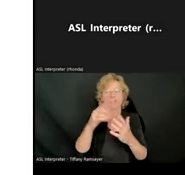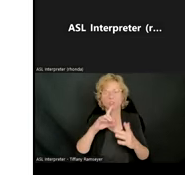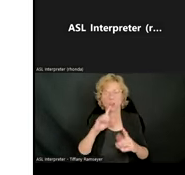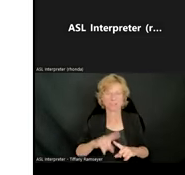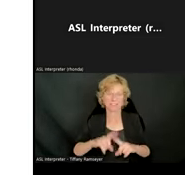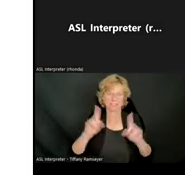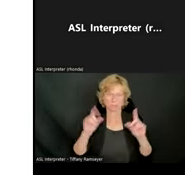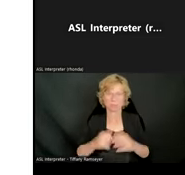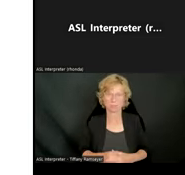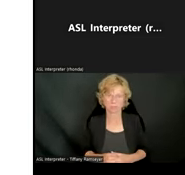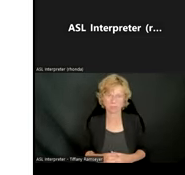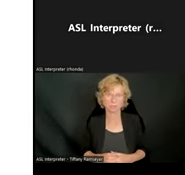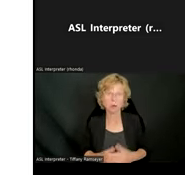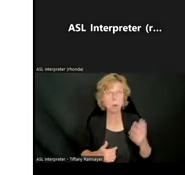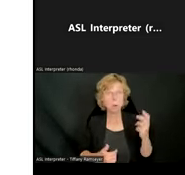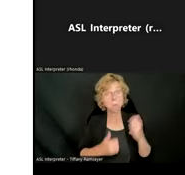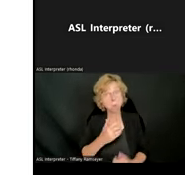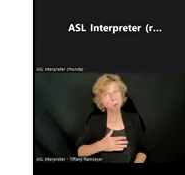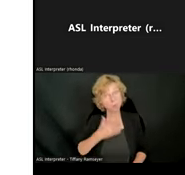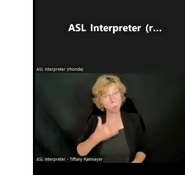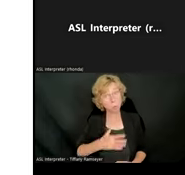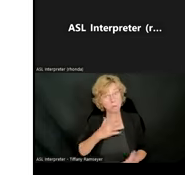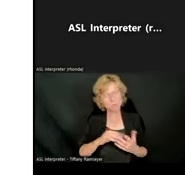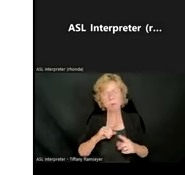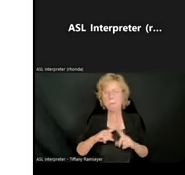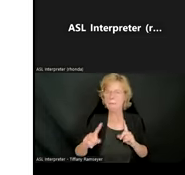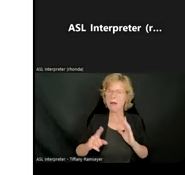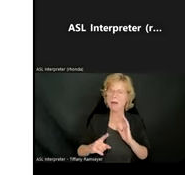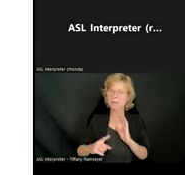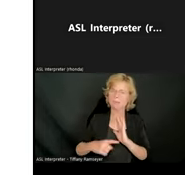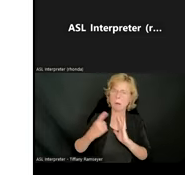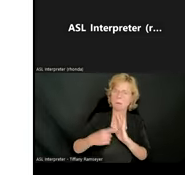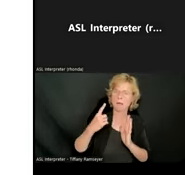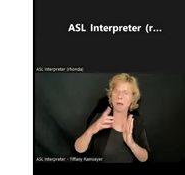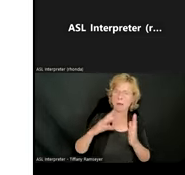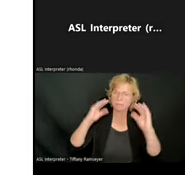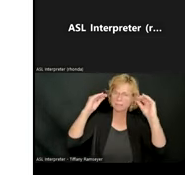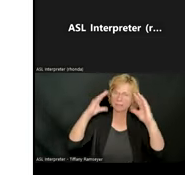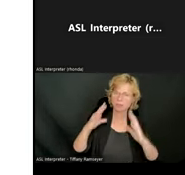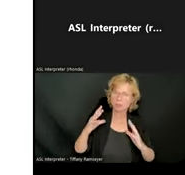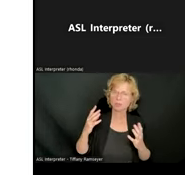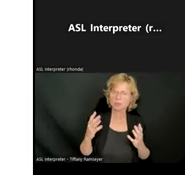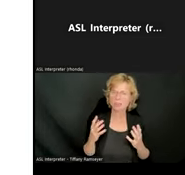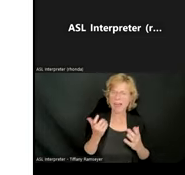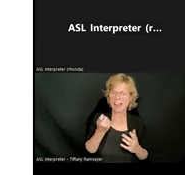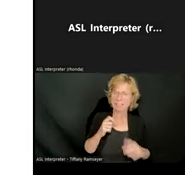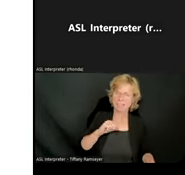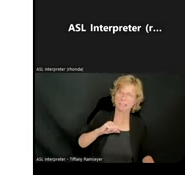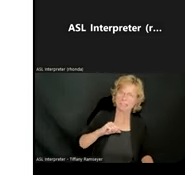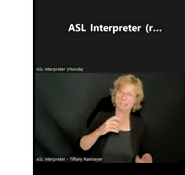are willing to learn. But I have had some teachers who are a little more hesitant.